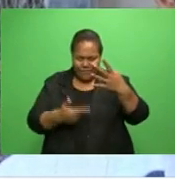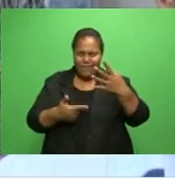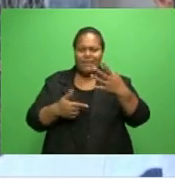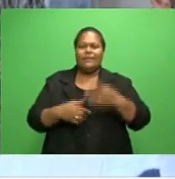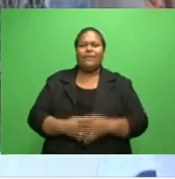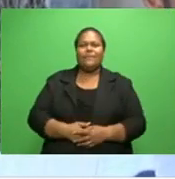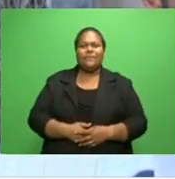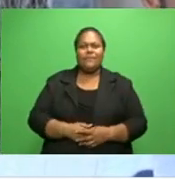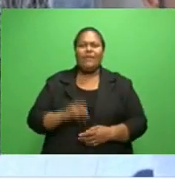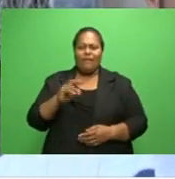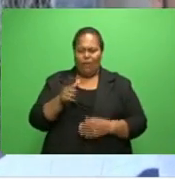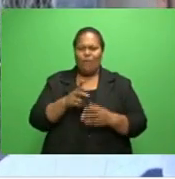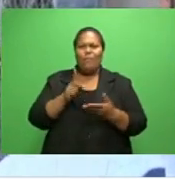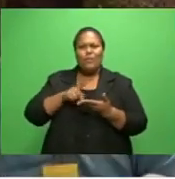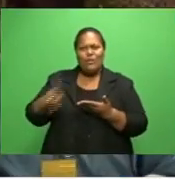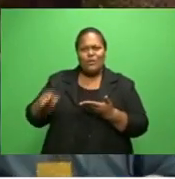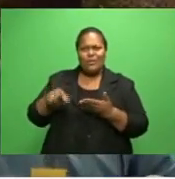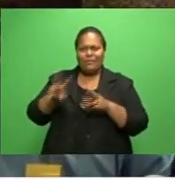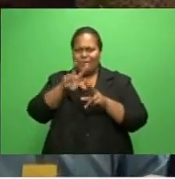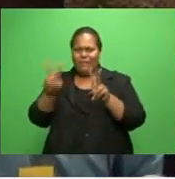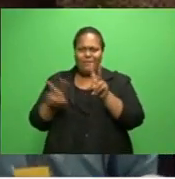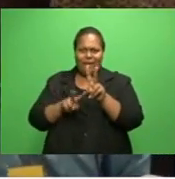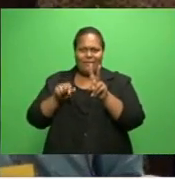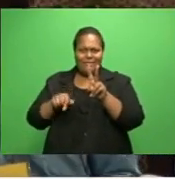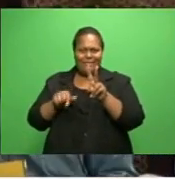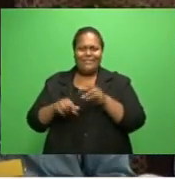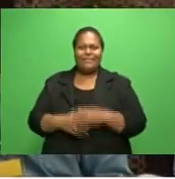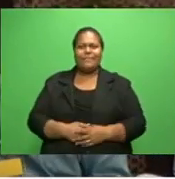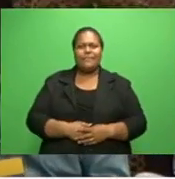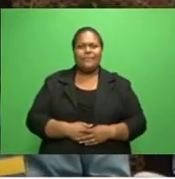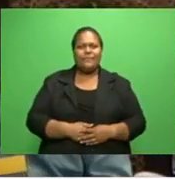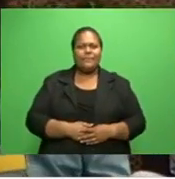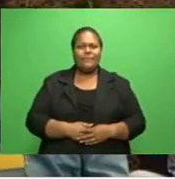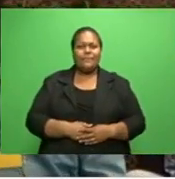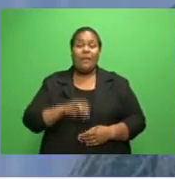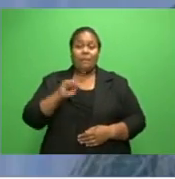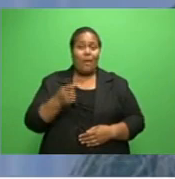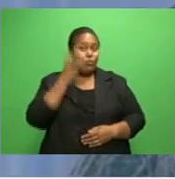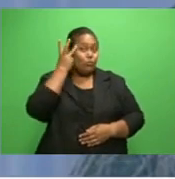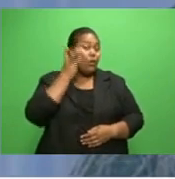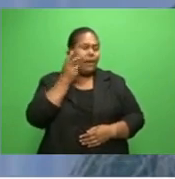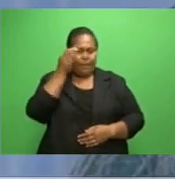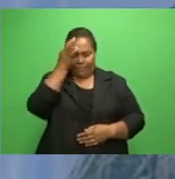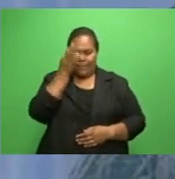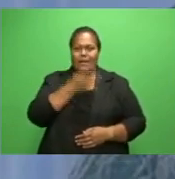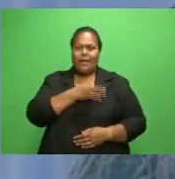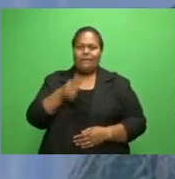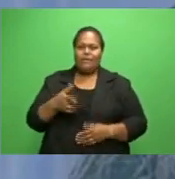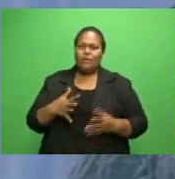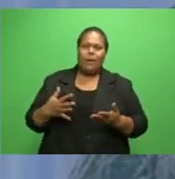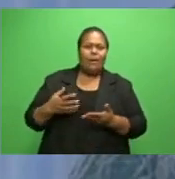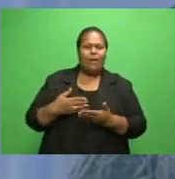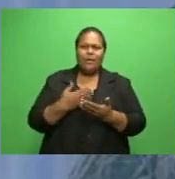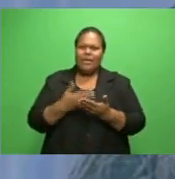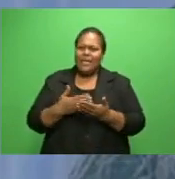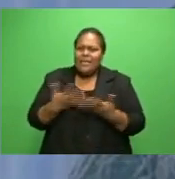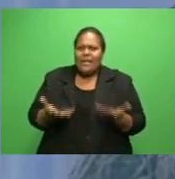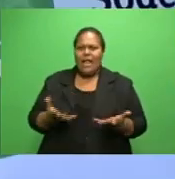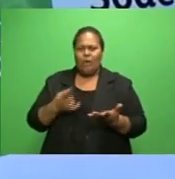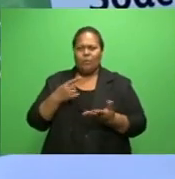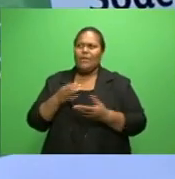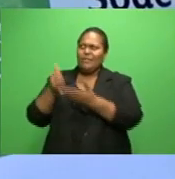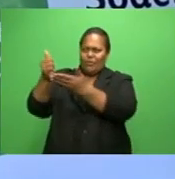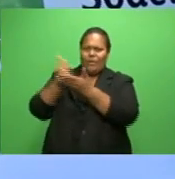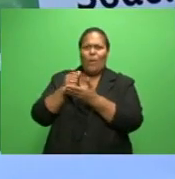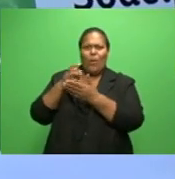Moses Mbulitavu for the deputy party leader position. She believes her trump card is the backing of some of Sodelpa's largest donors.